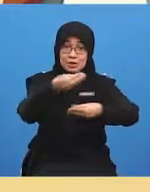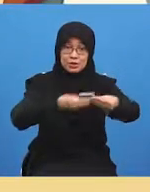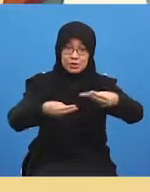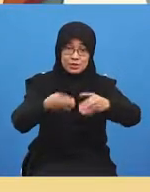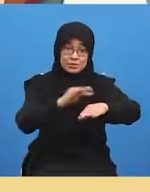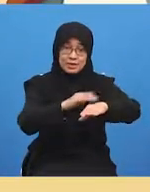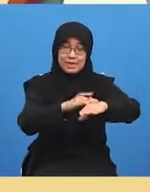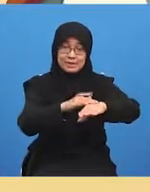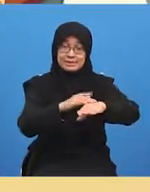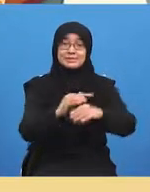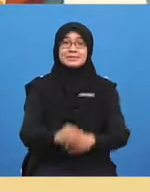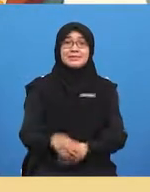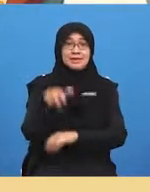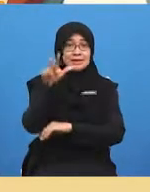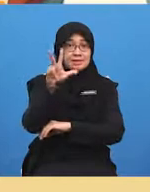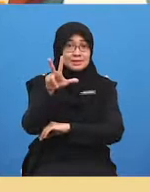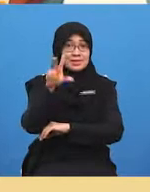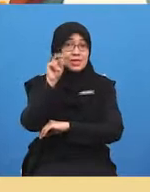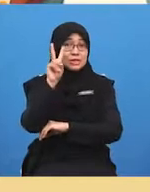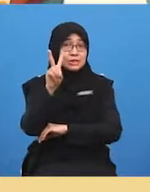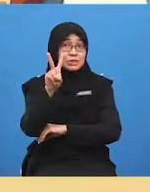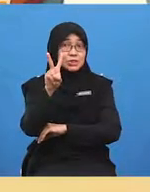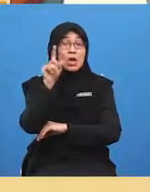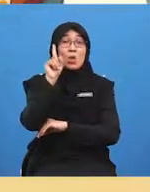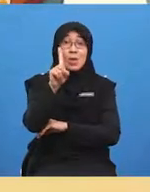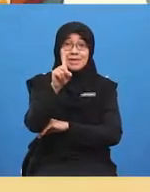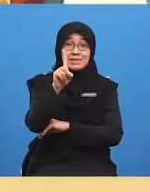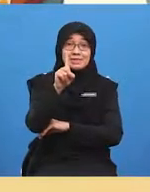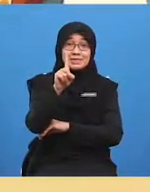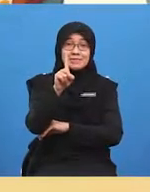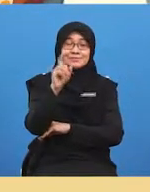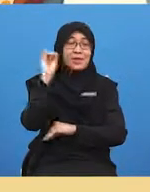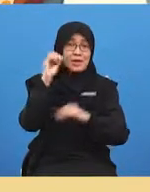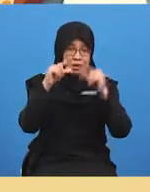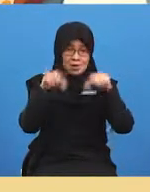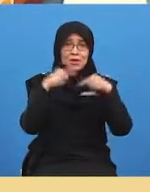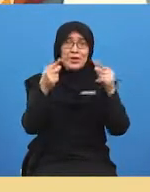and girls three two one go